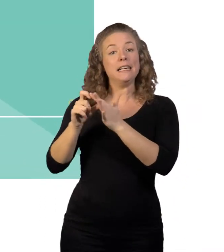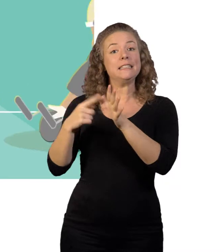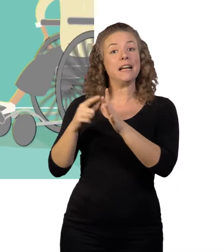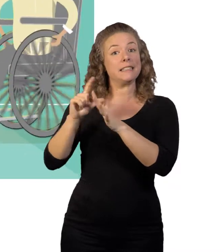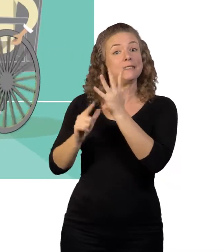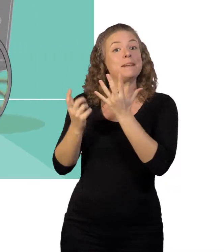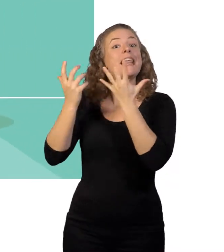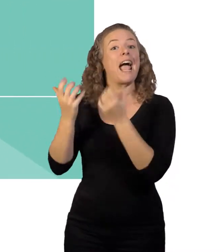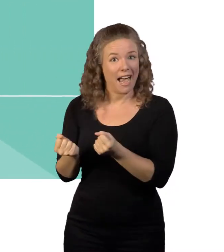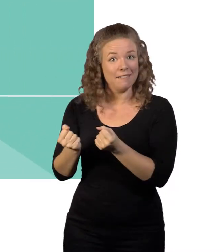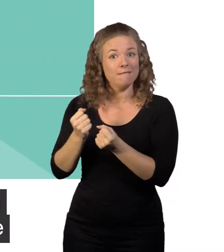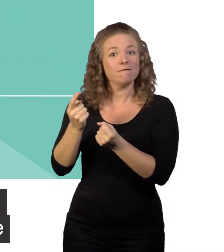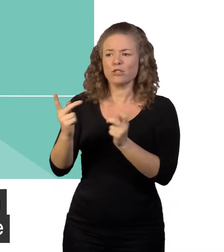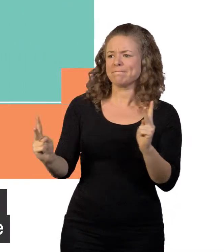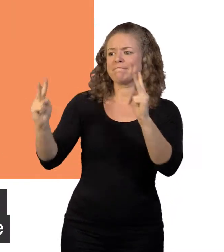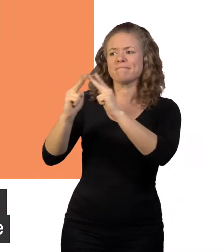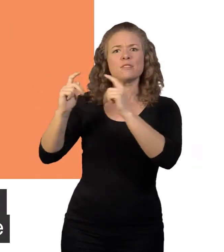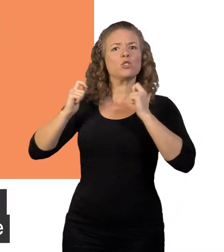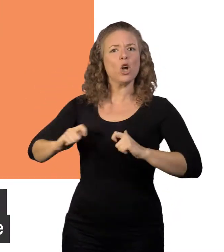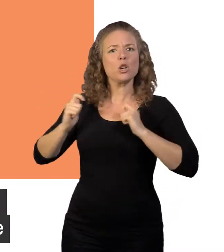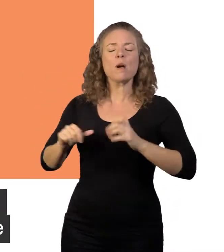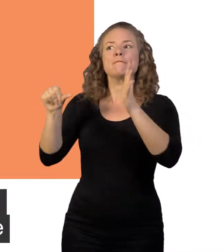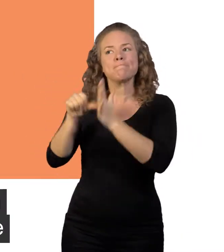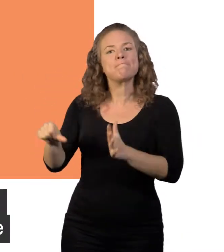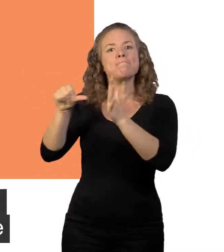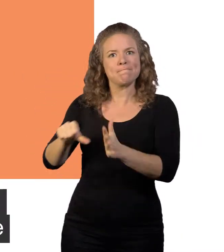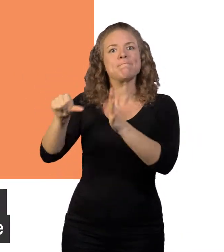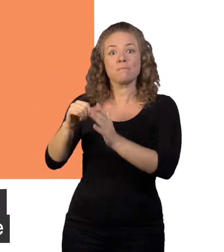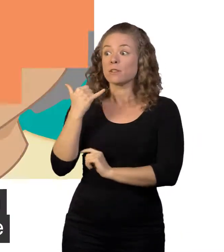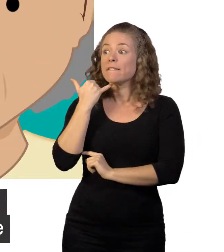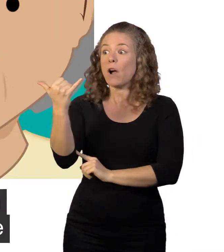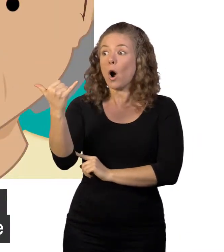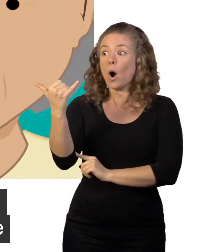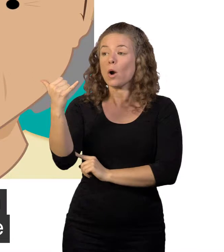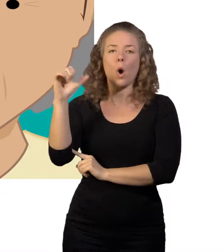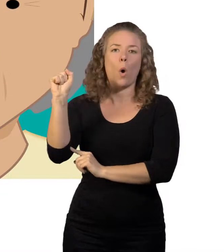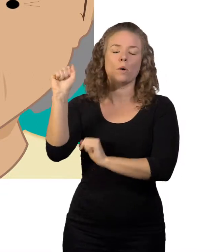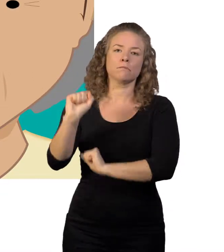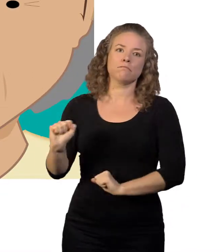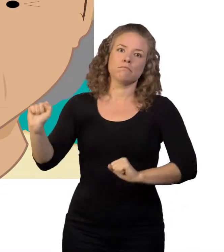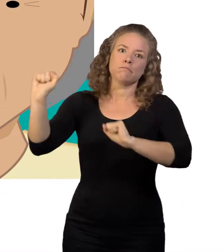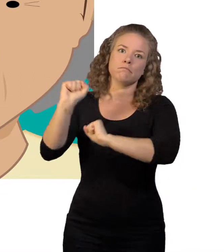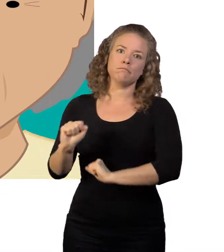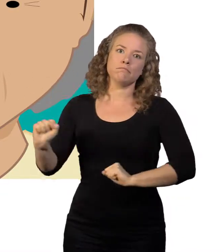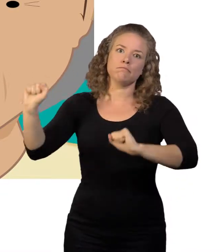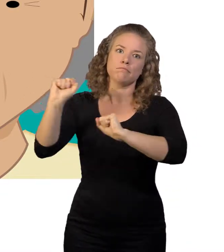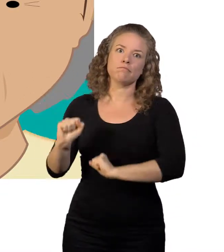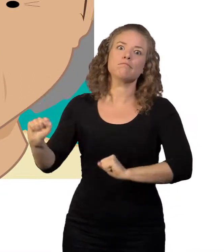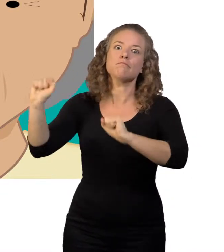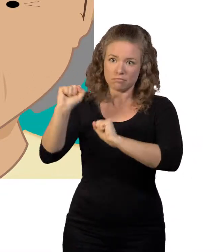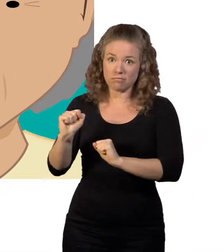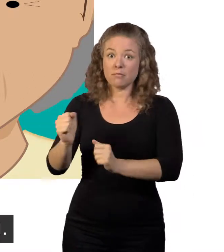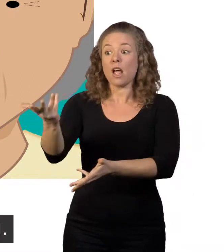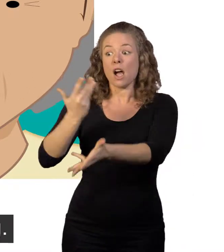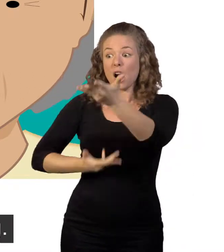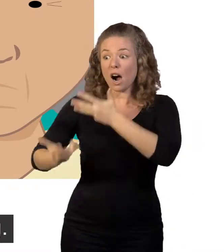Linda has a disability. She found it difficult to get in touch with her social worker by telephone and was often left on hold for a long time.